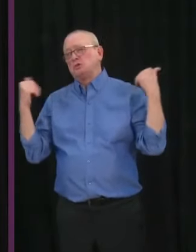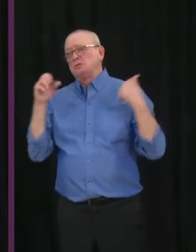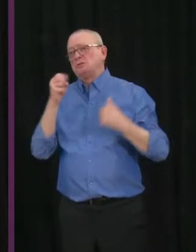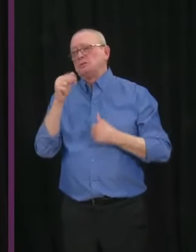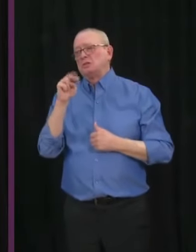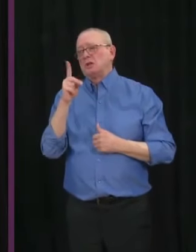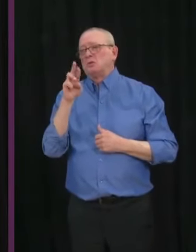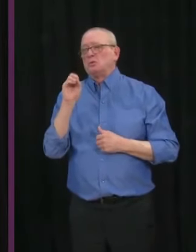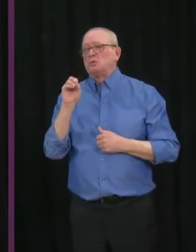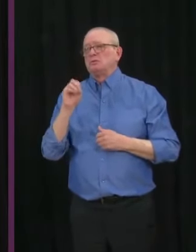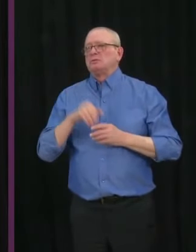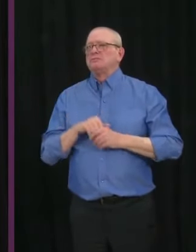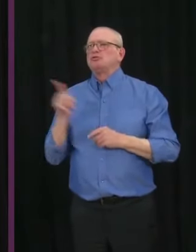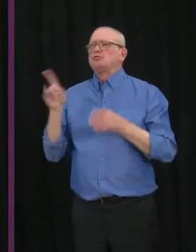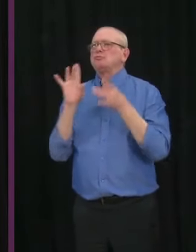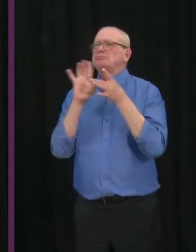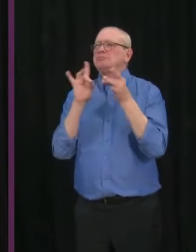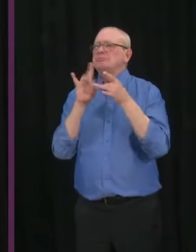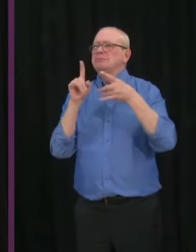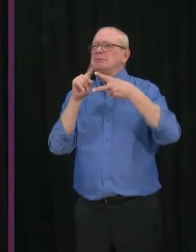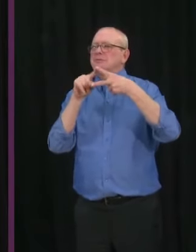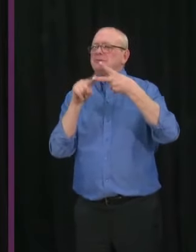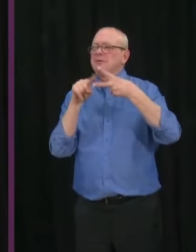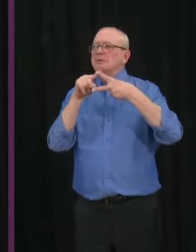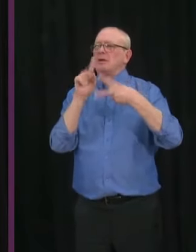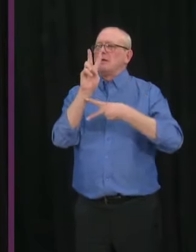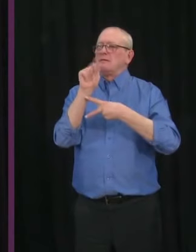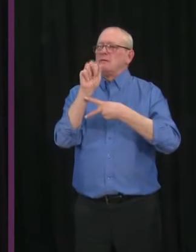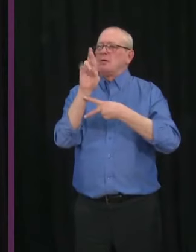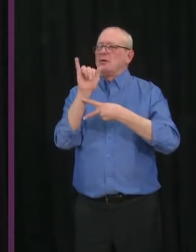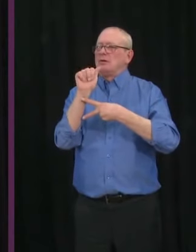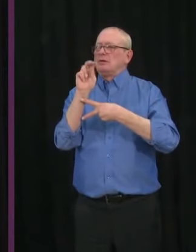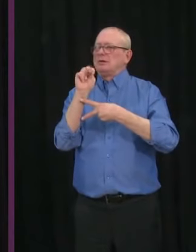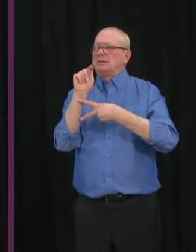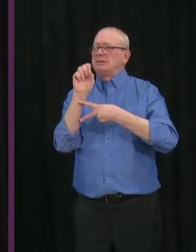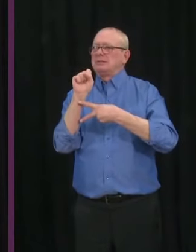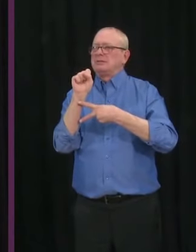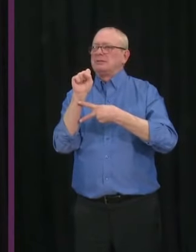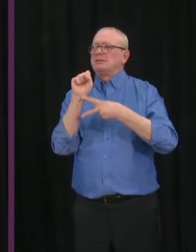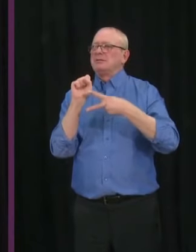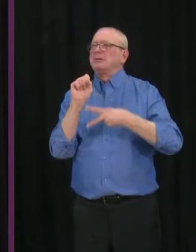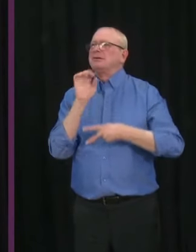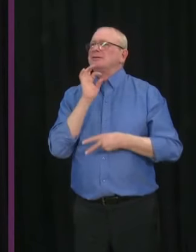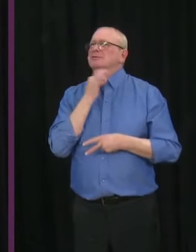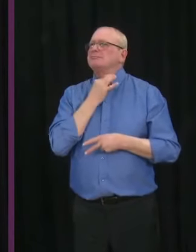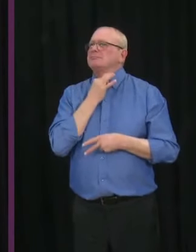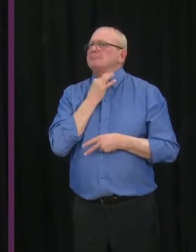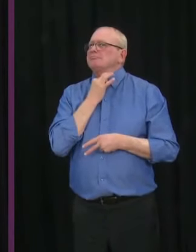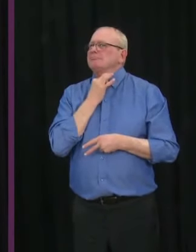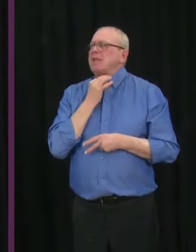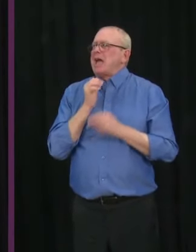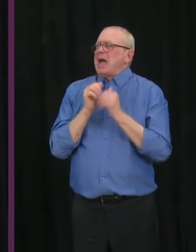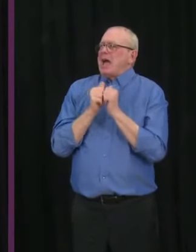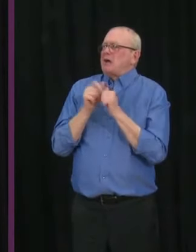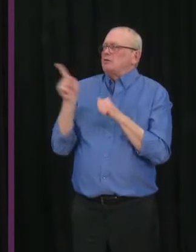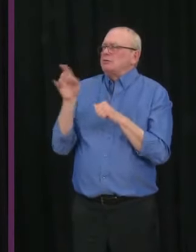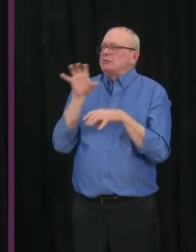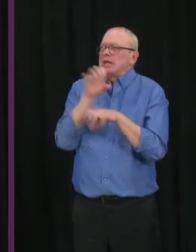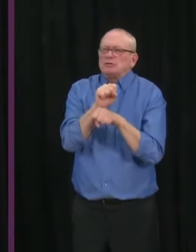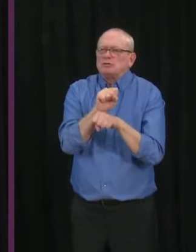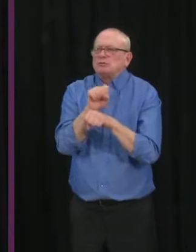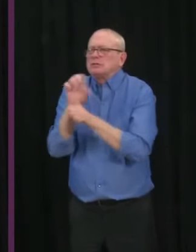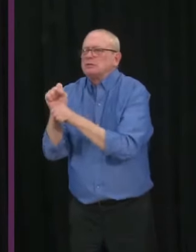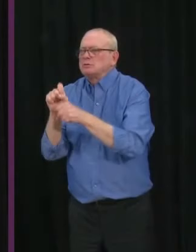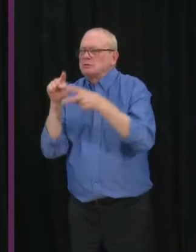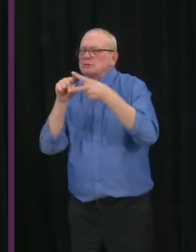that we've found here. And I just wanted to get a sense of how exactly you're monitoring those new variants. Are they coming up in the